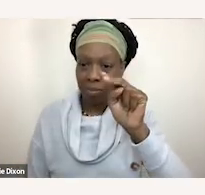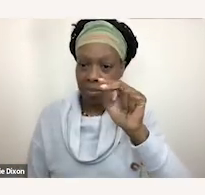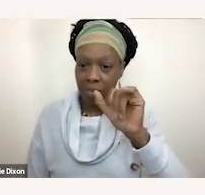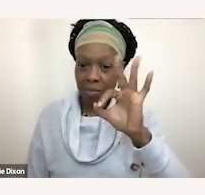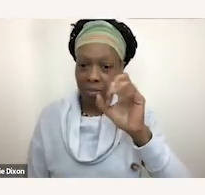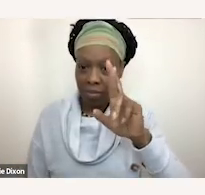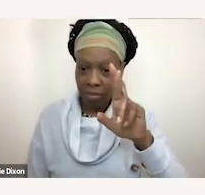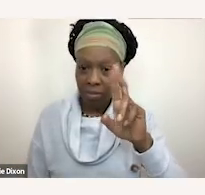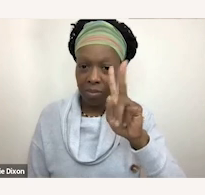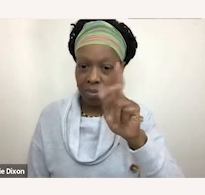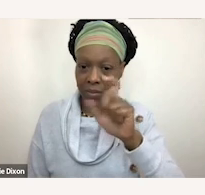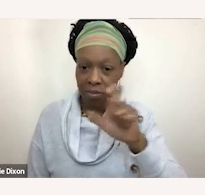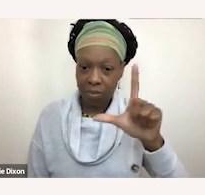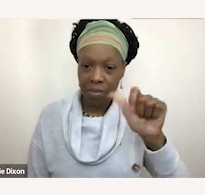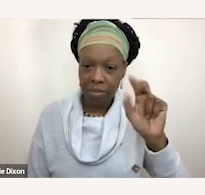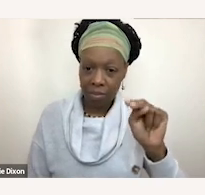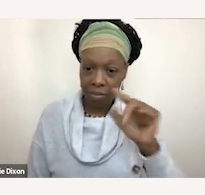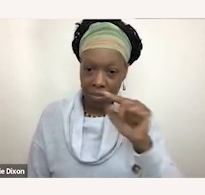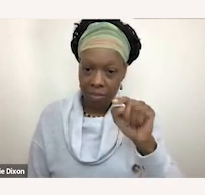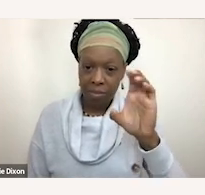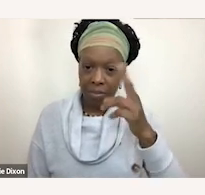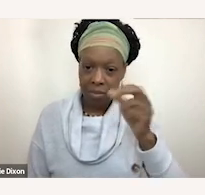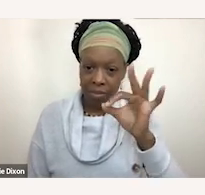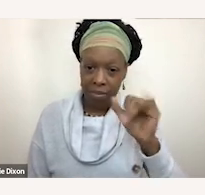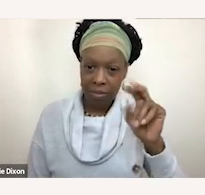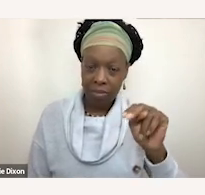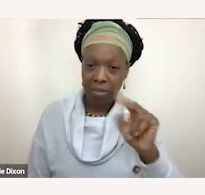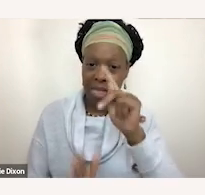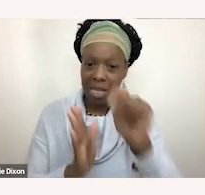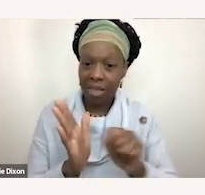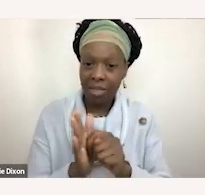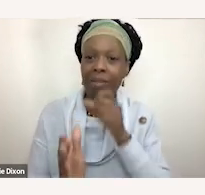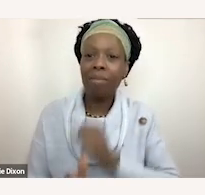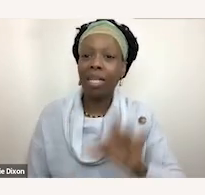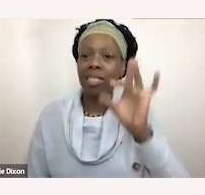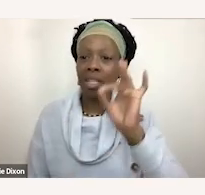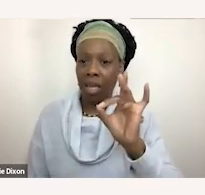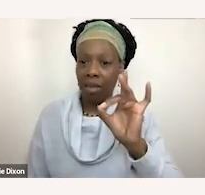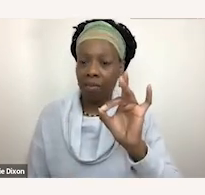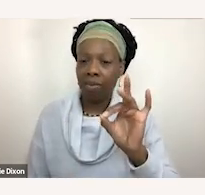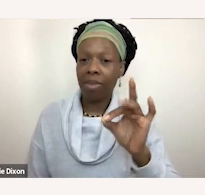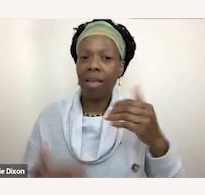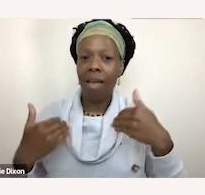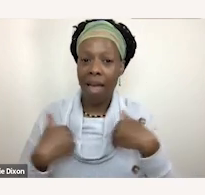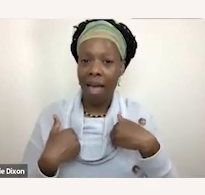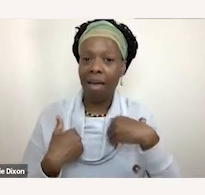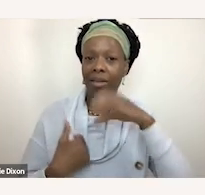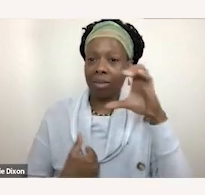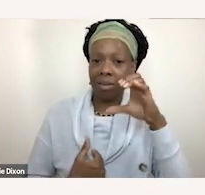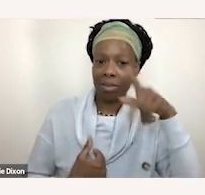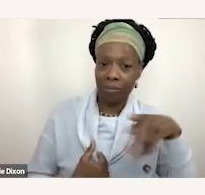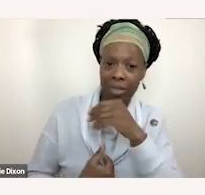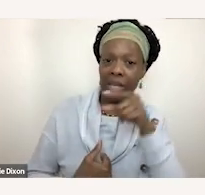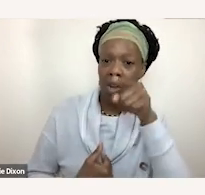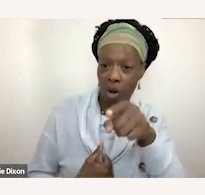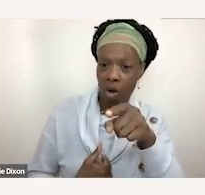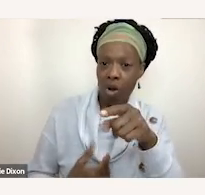at that time was an eight-year-old activist who happens to also have cerebral palsy and her presence really helped